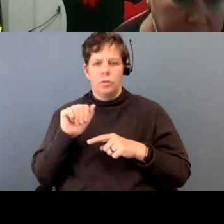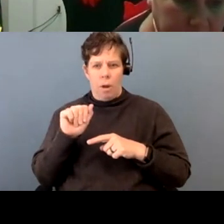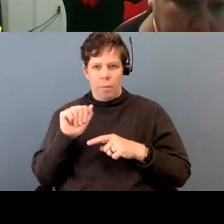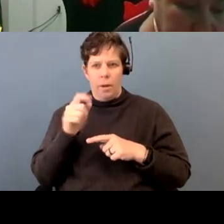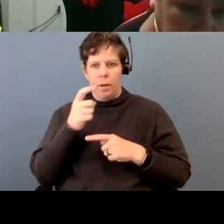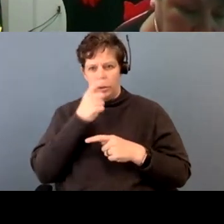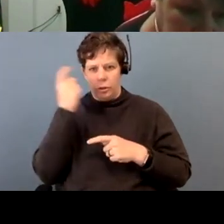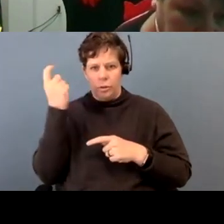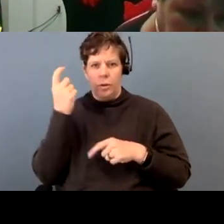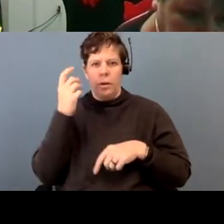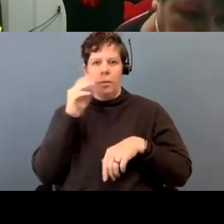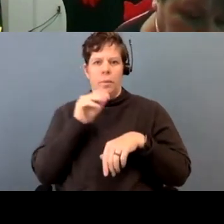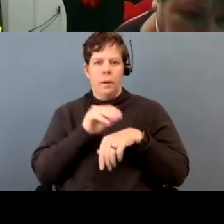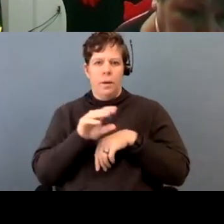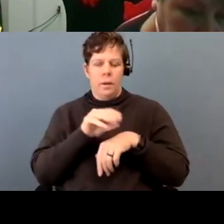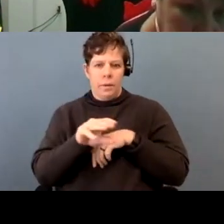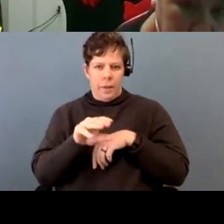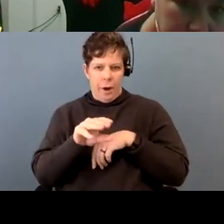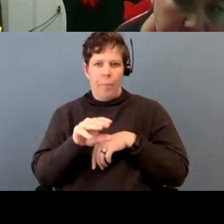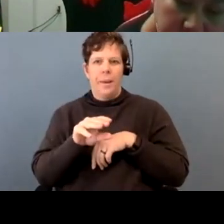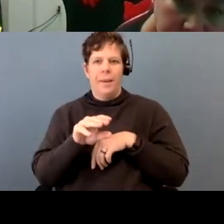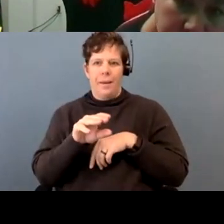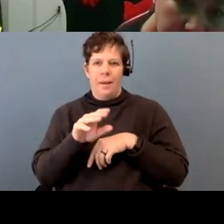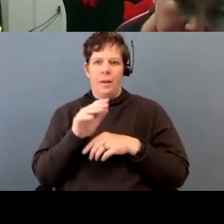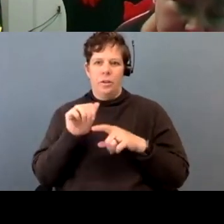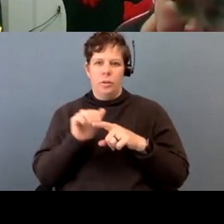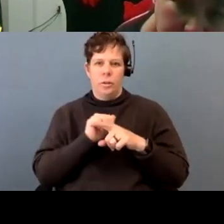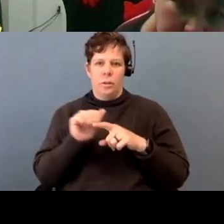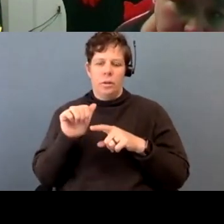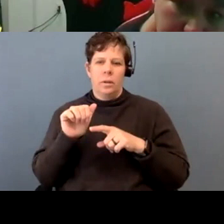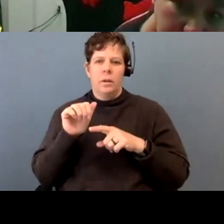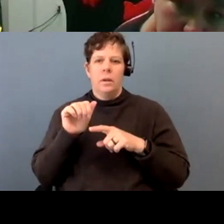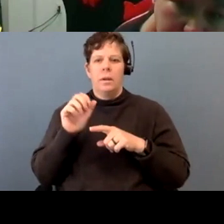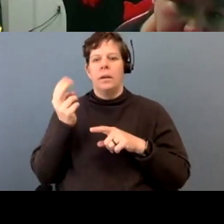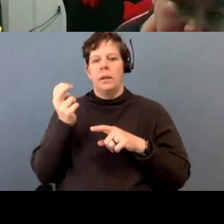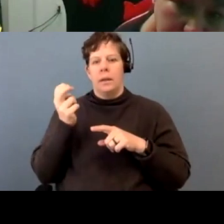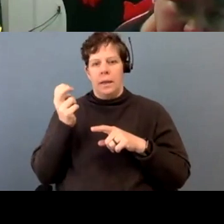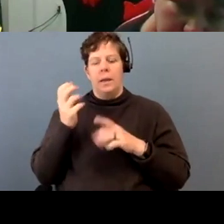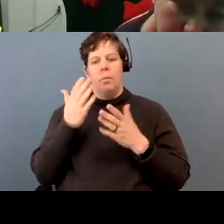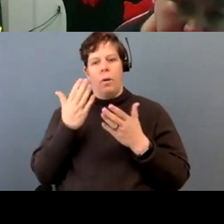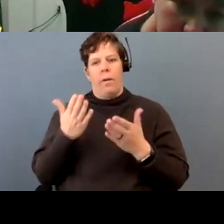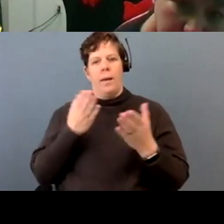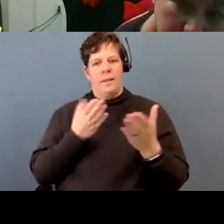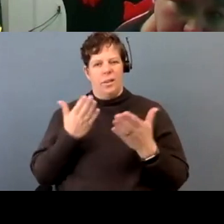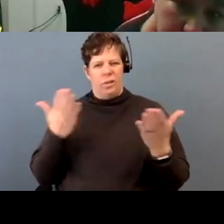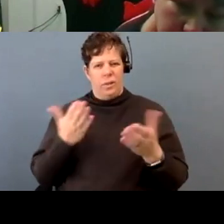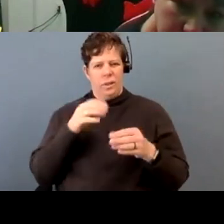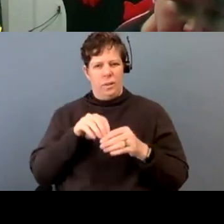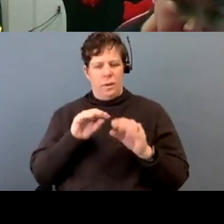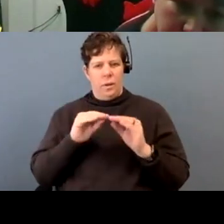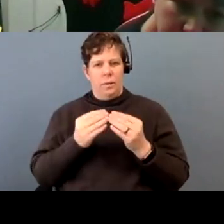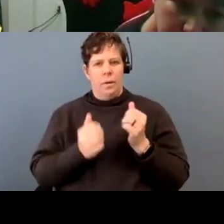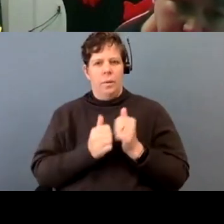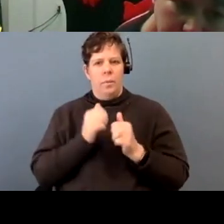IFOT. Yeah. Yes. And, um, he, he does that practice here at the office, but, um, most family